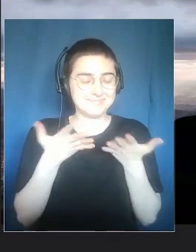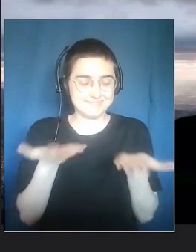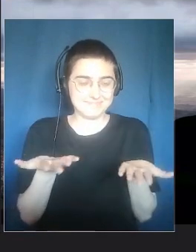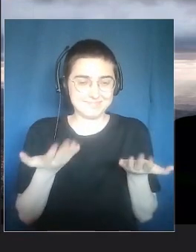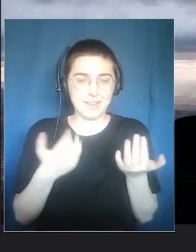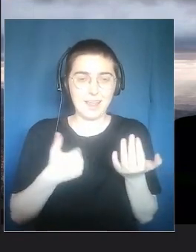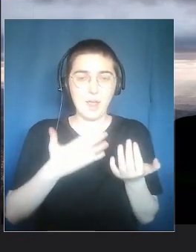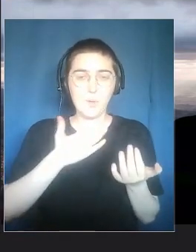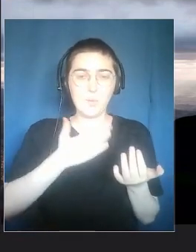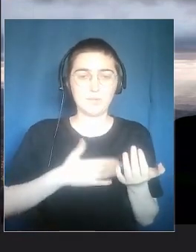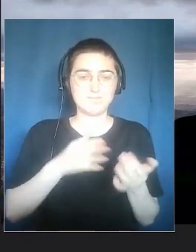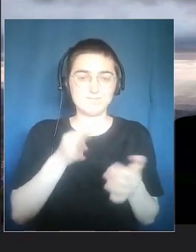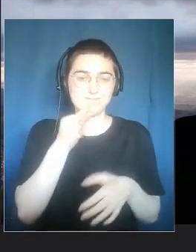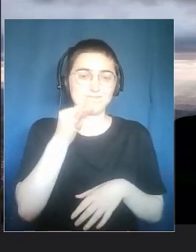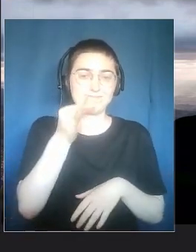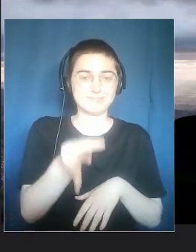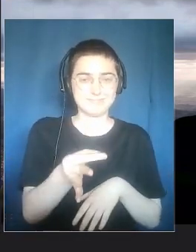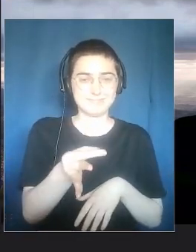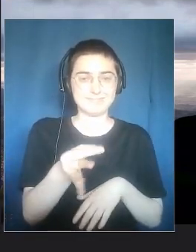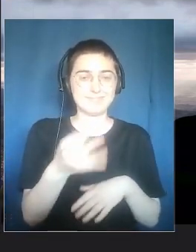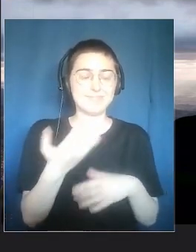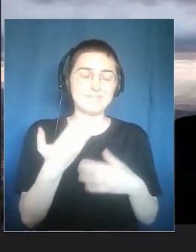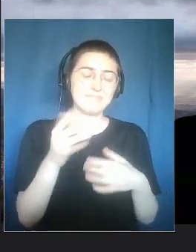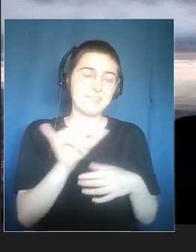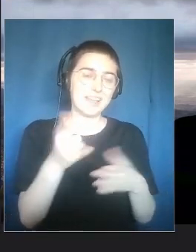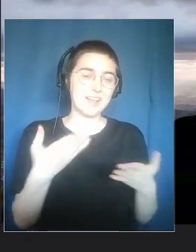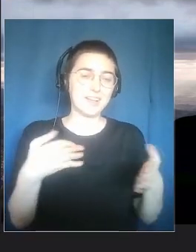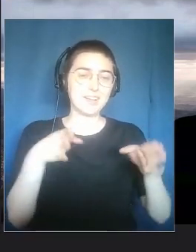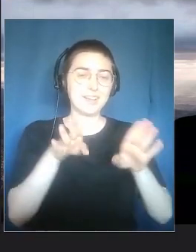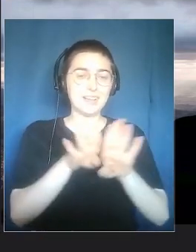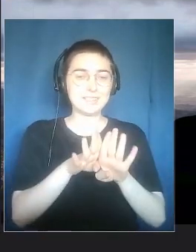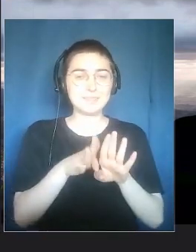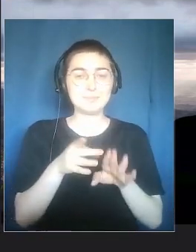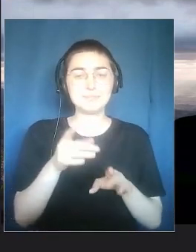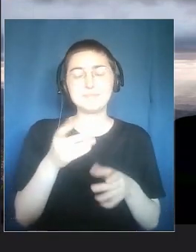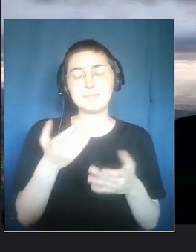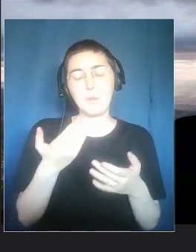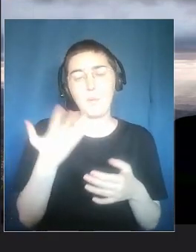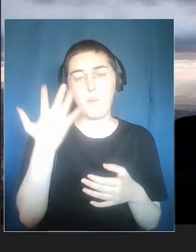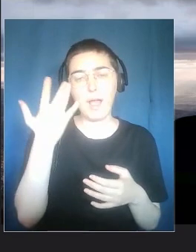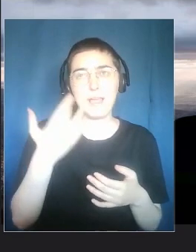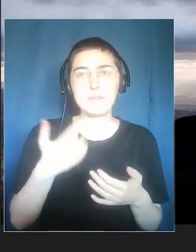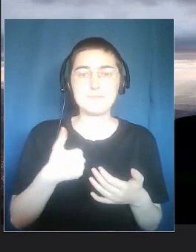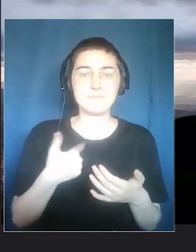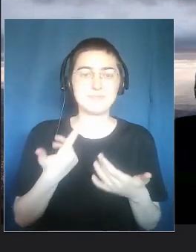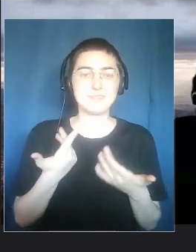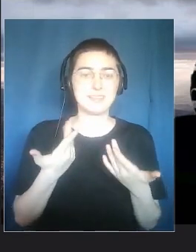remained impressed on the minds of our visitors.